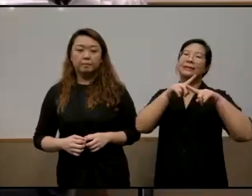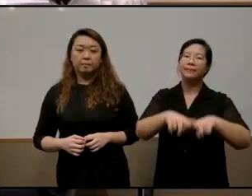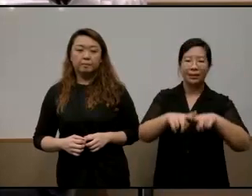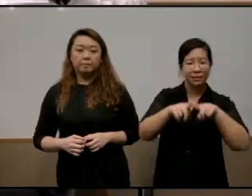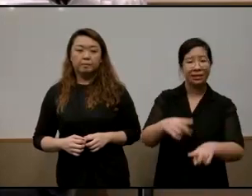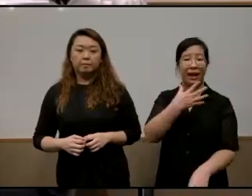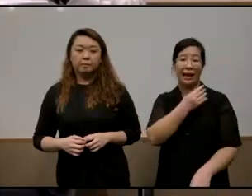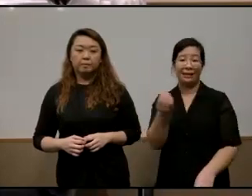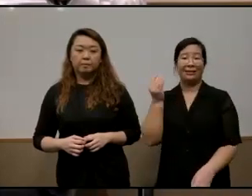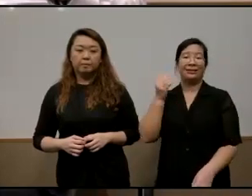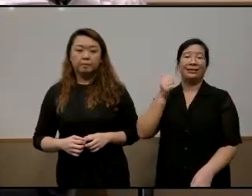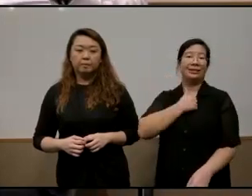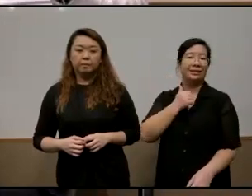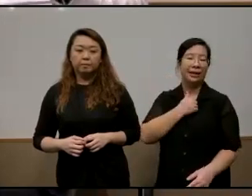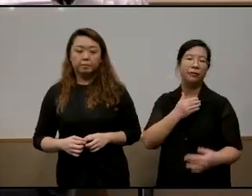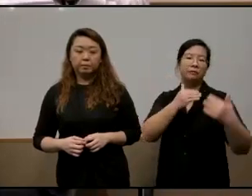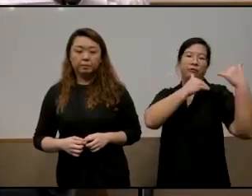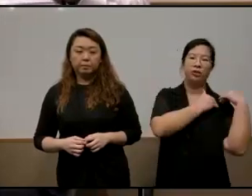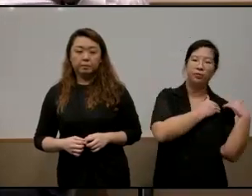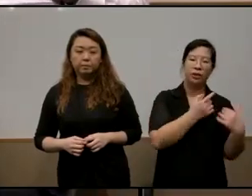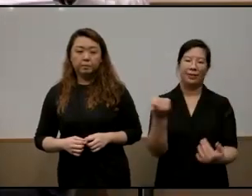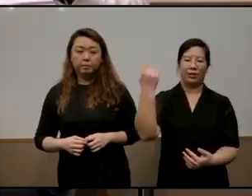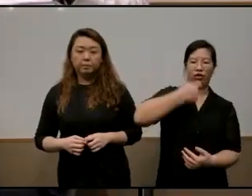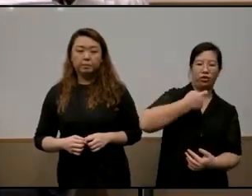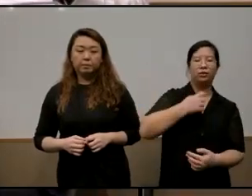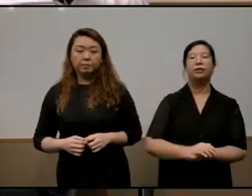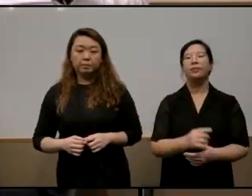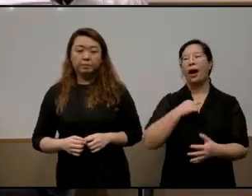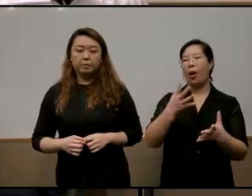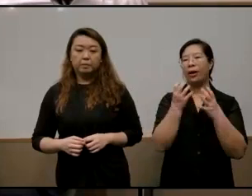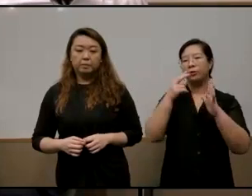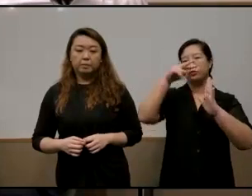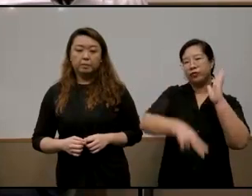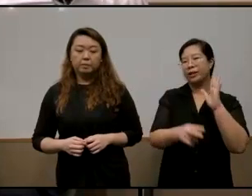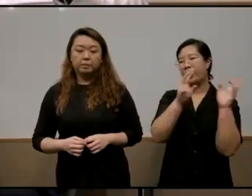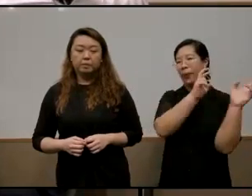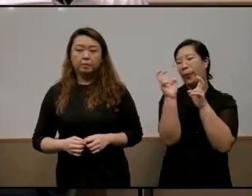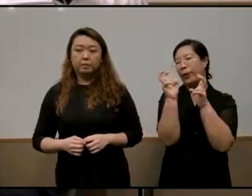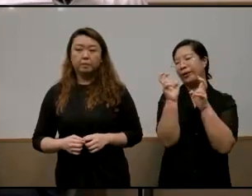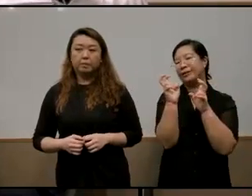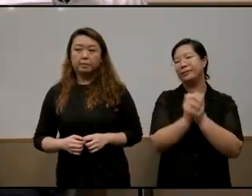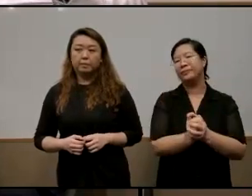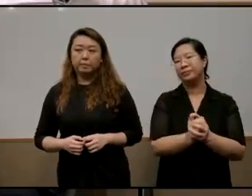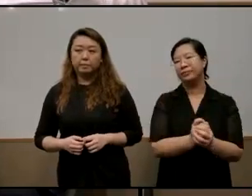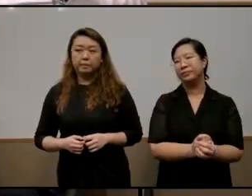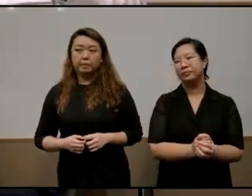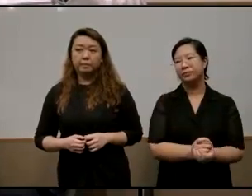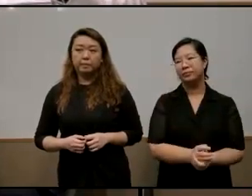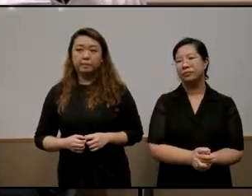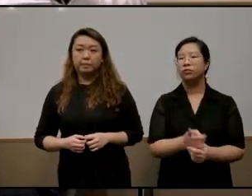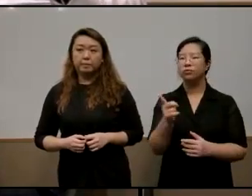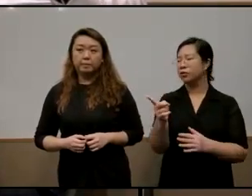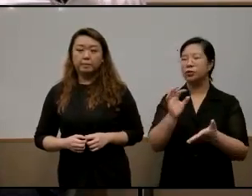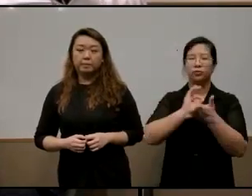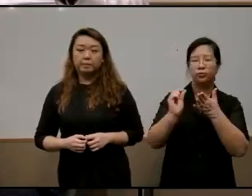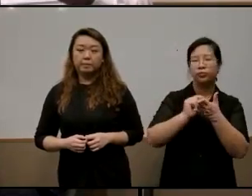self-responsabilization logics and i want to read a quote which uh she she wrote it very